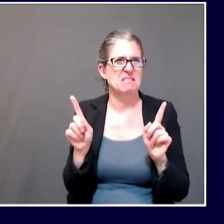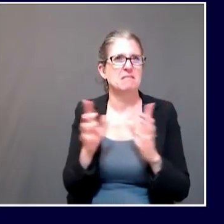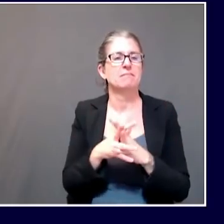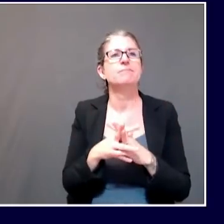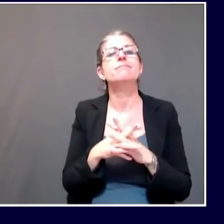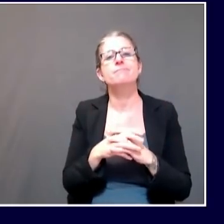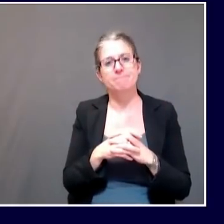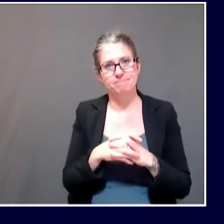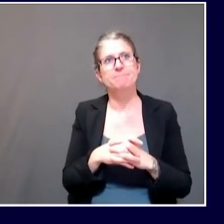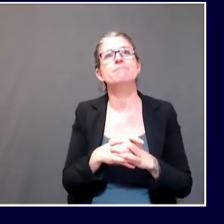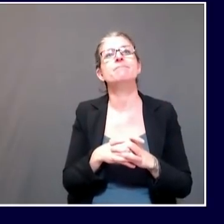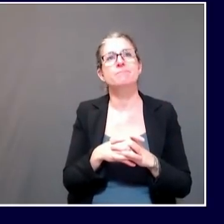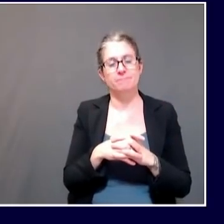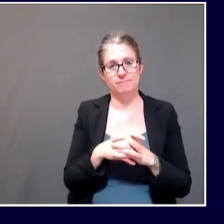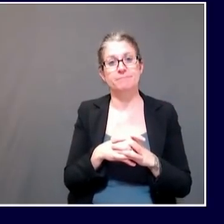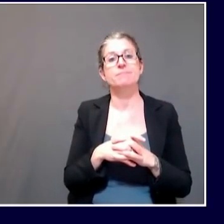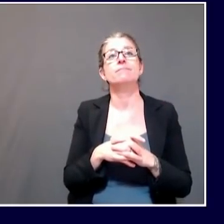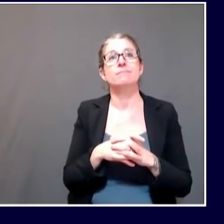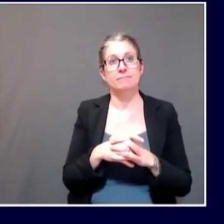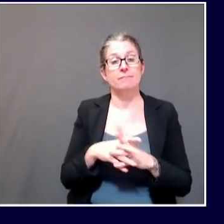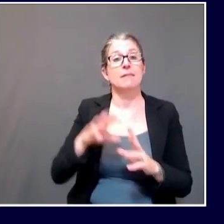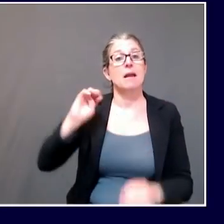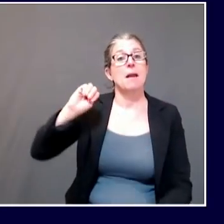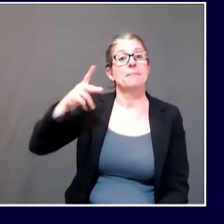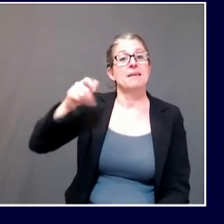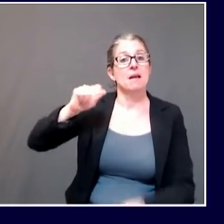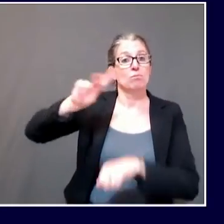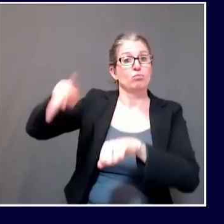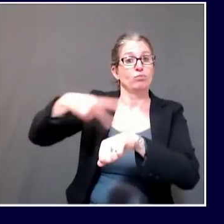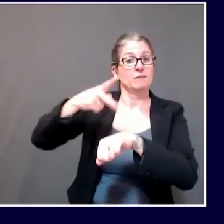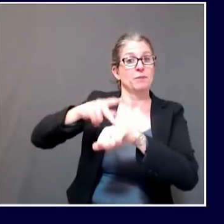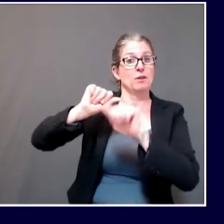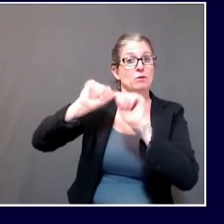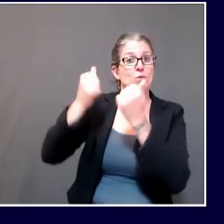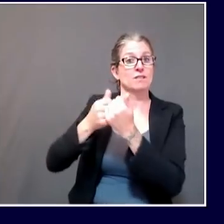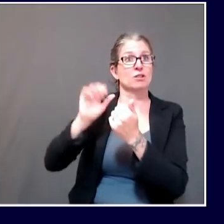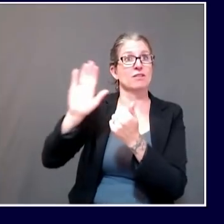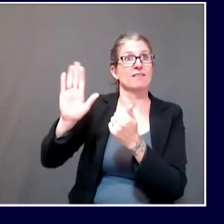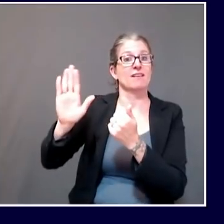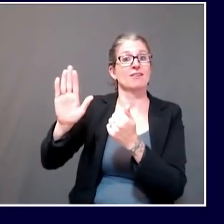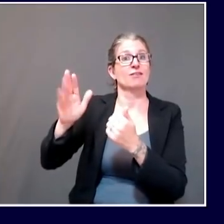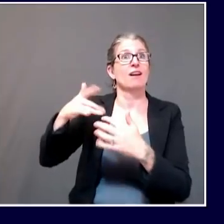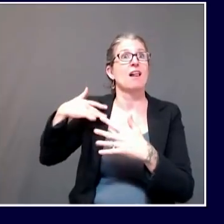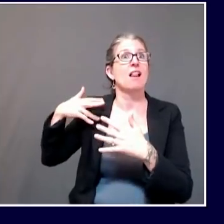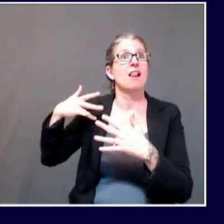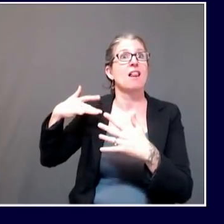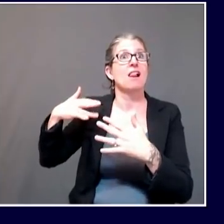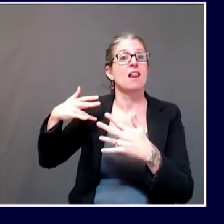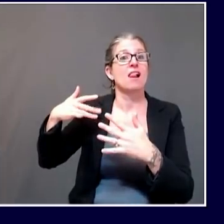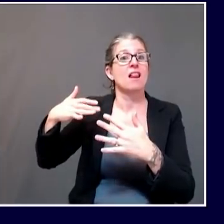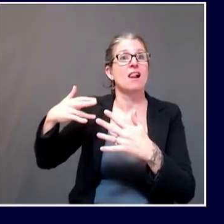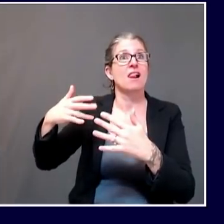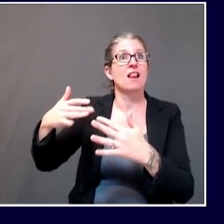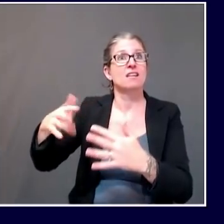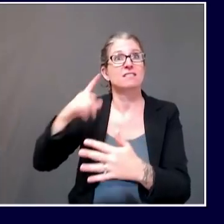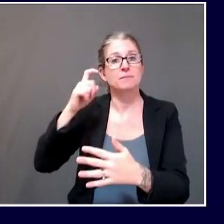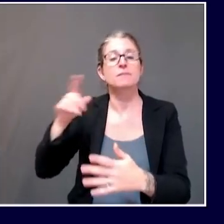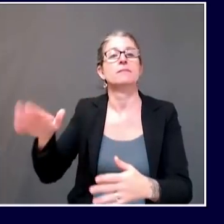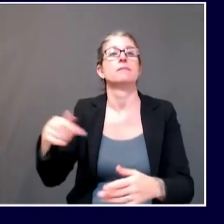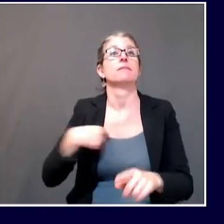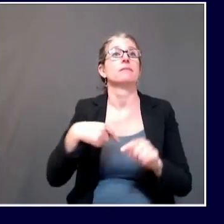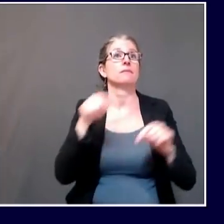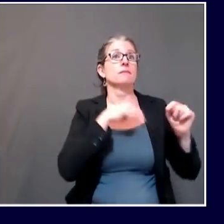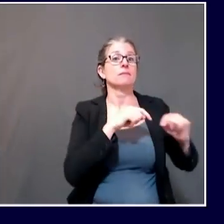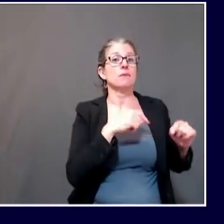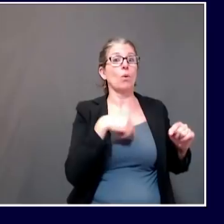principals association, they were doing their work. They were working off of the midsummer update for our community sports guidance and we wanted to let them do